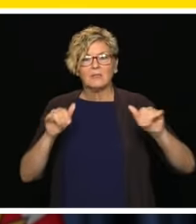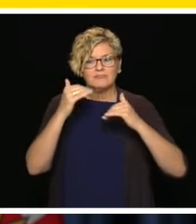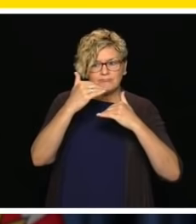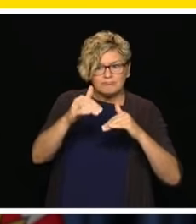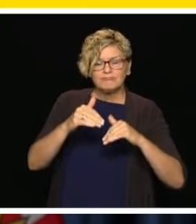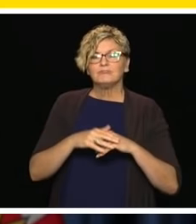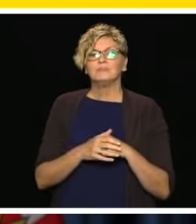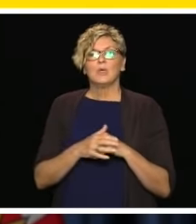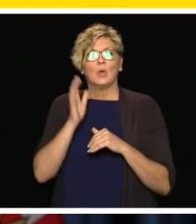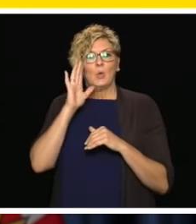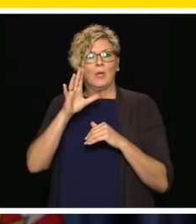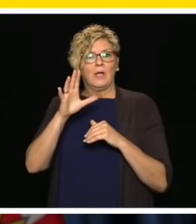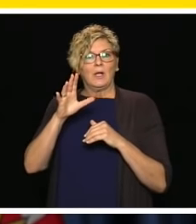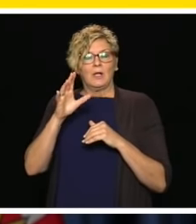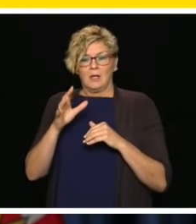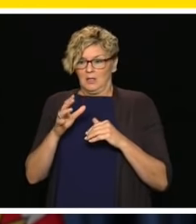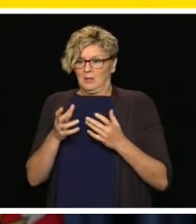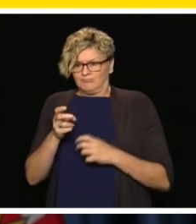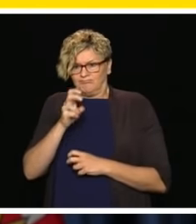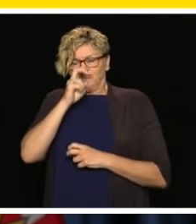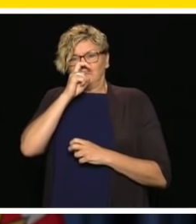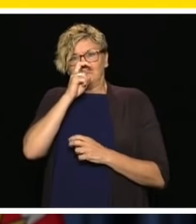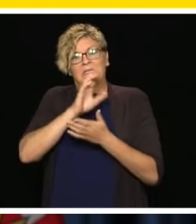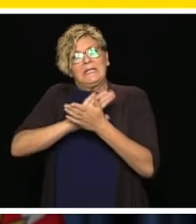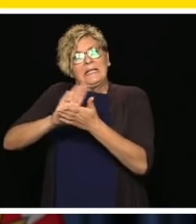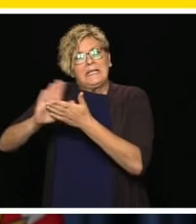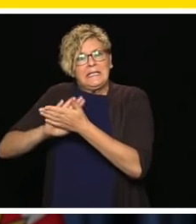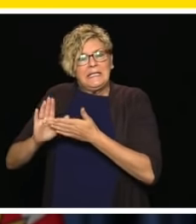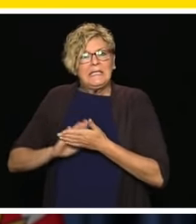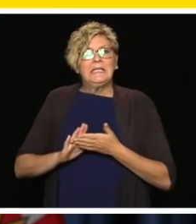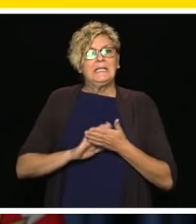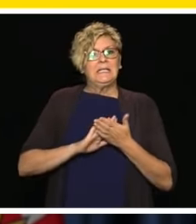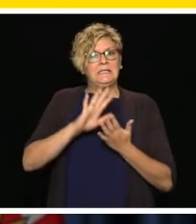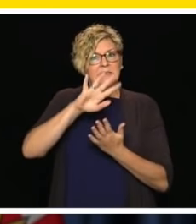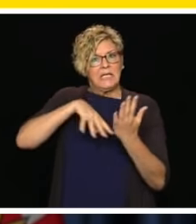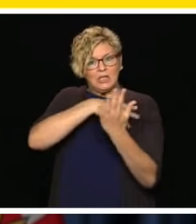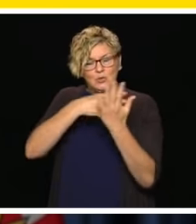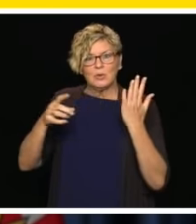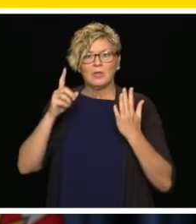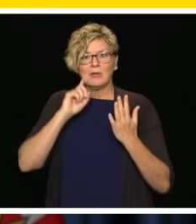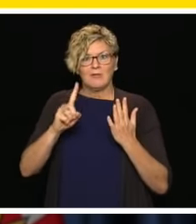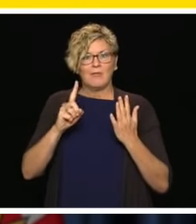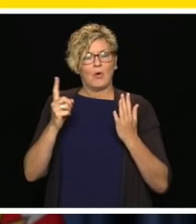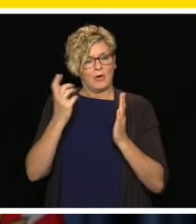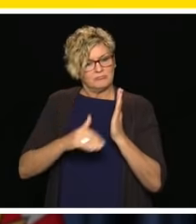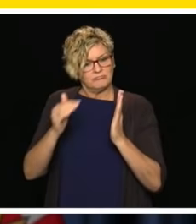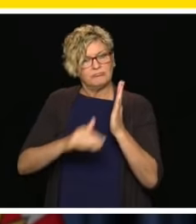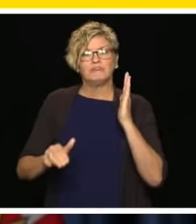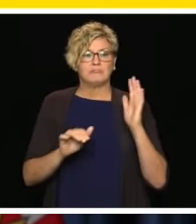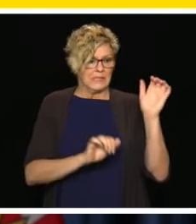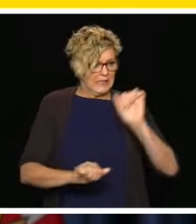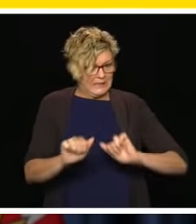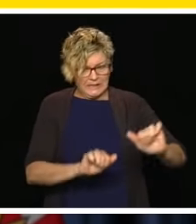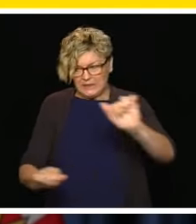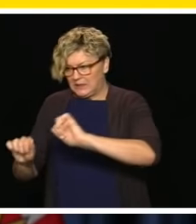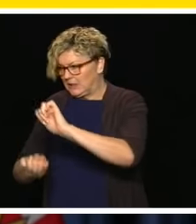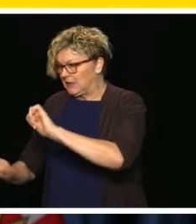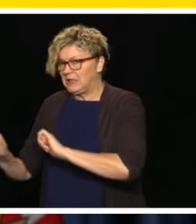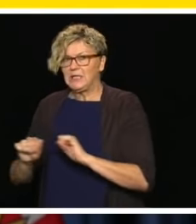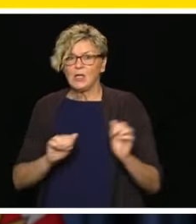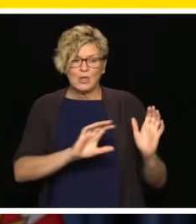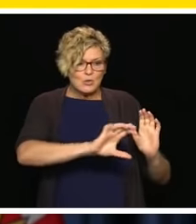There will be regular, rigorous cleaning schedule for high contact surfaces, things like doorknobs, washrooms, keyboards and desks at least twice a day